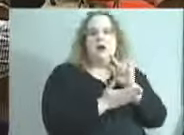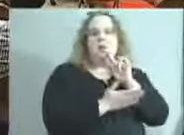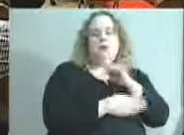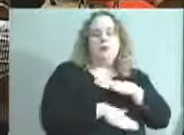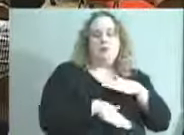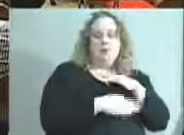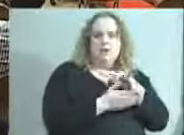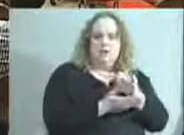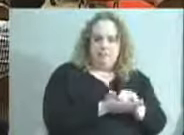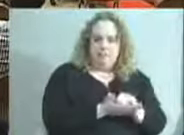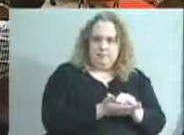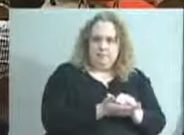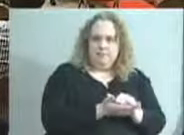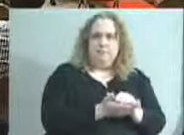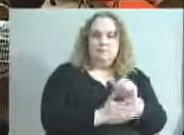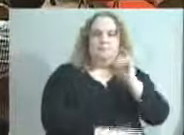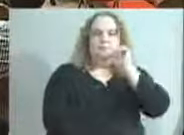that.